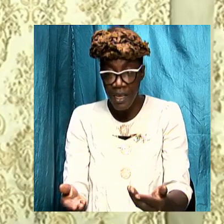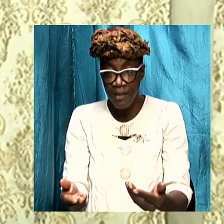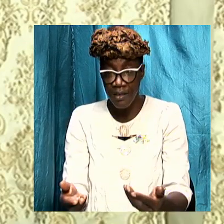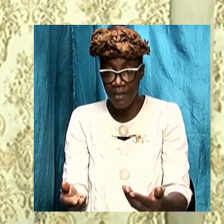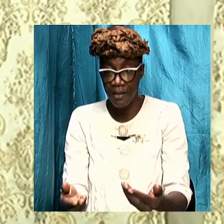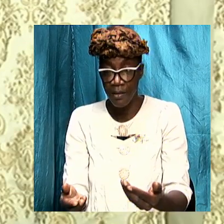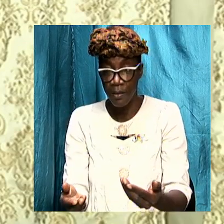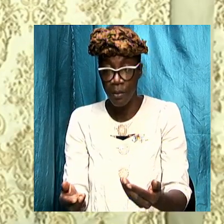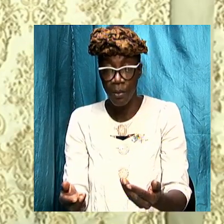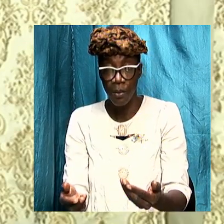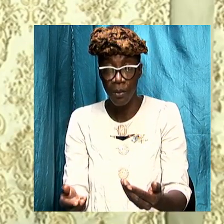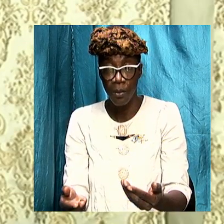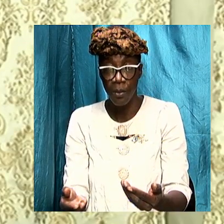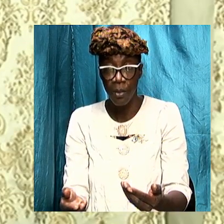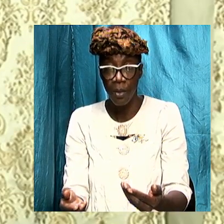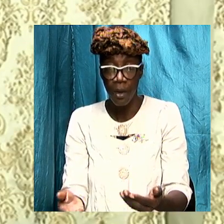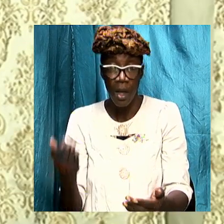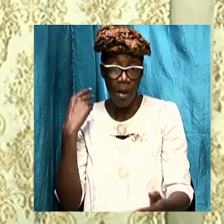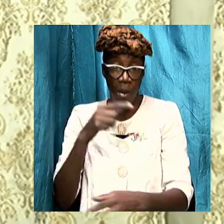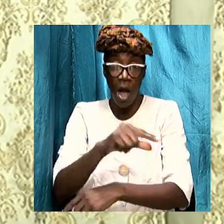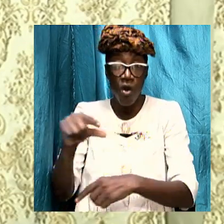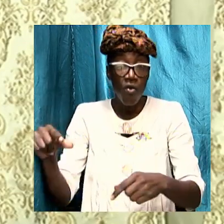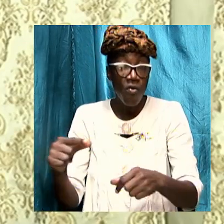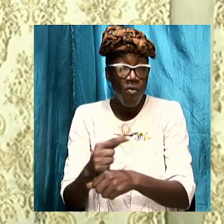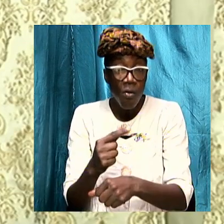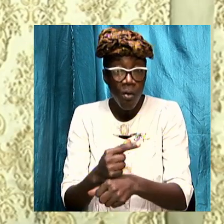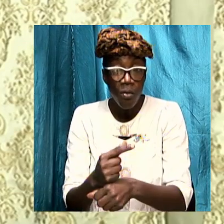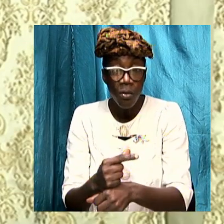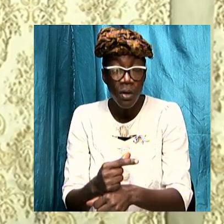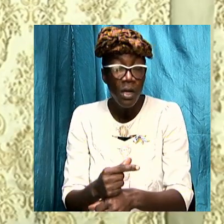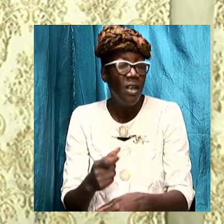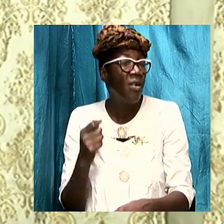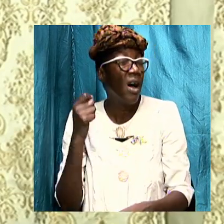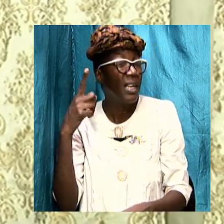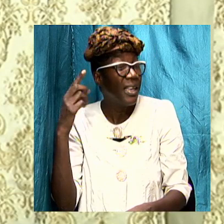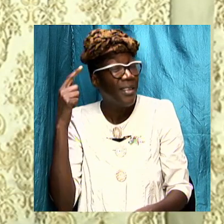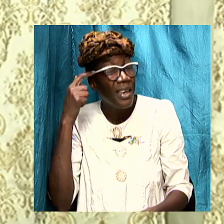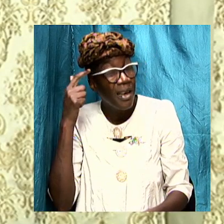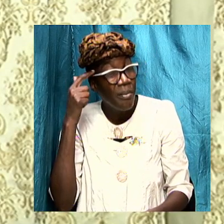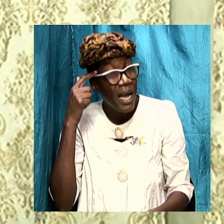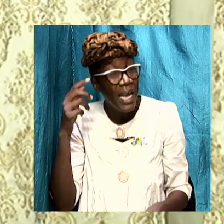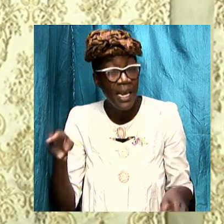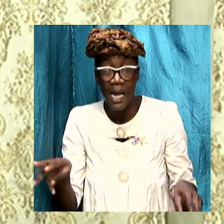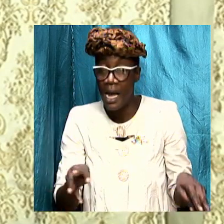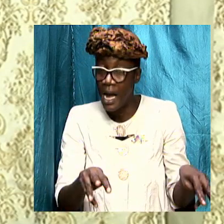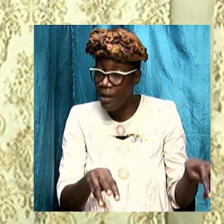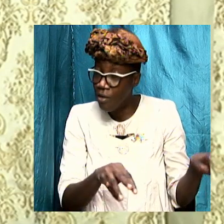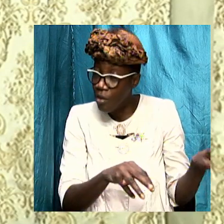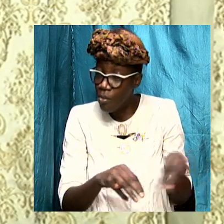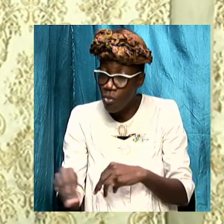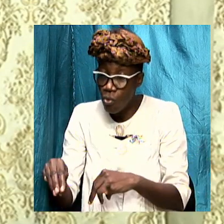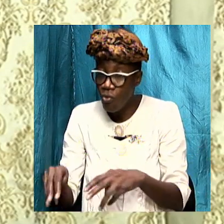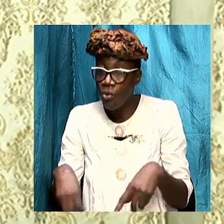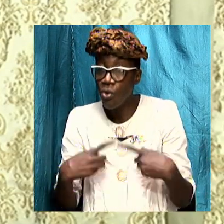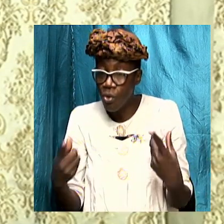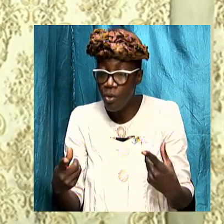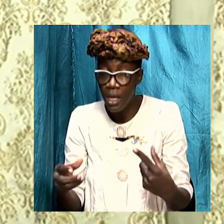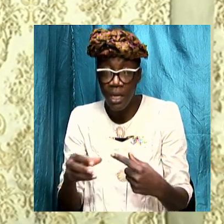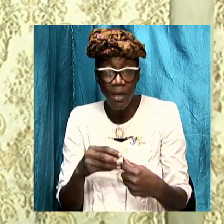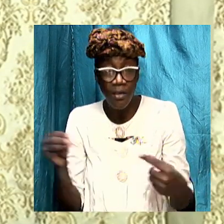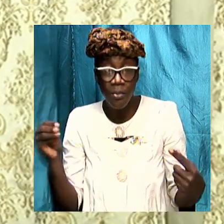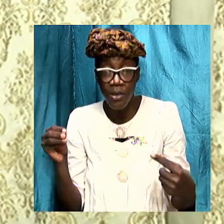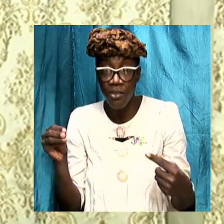we can be geared in our minds brothers and sisters as we move to go in especially